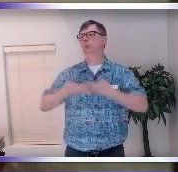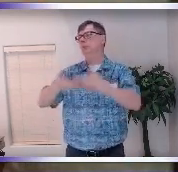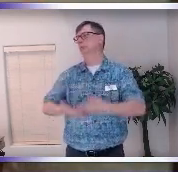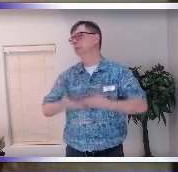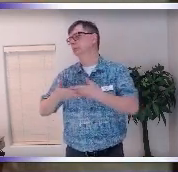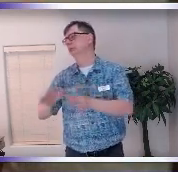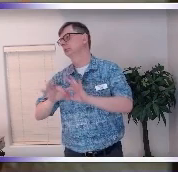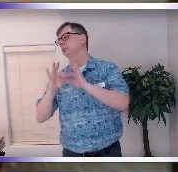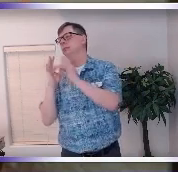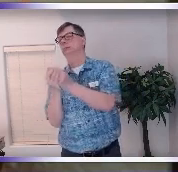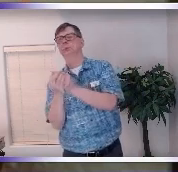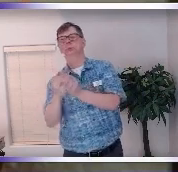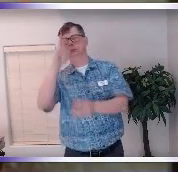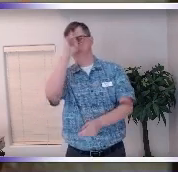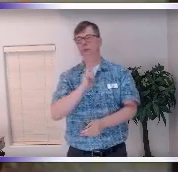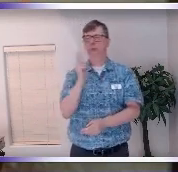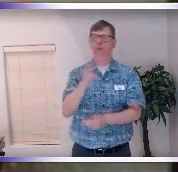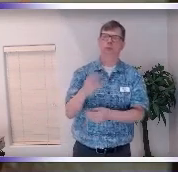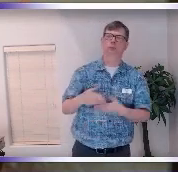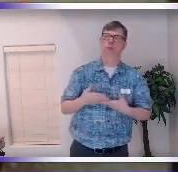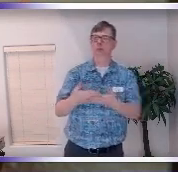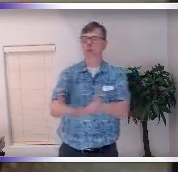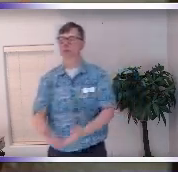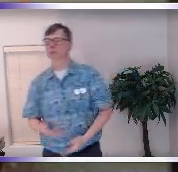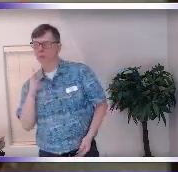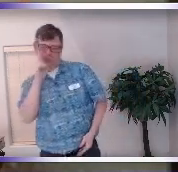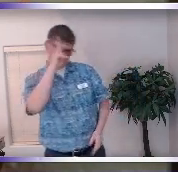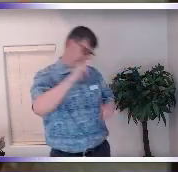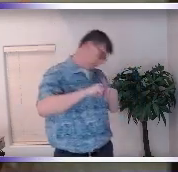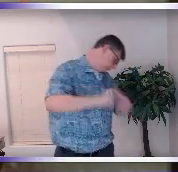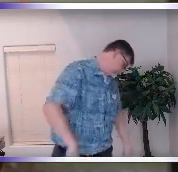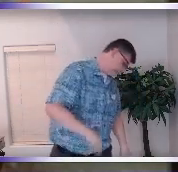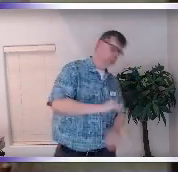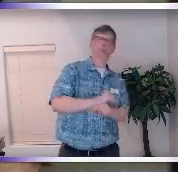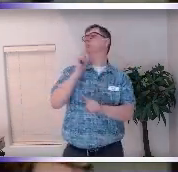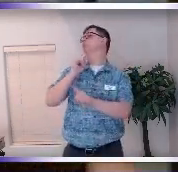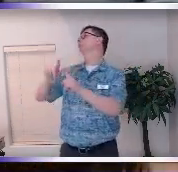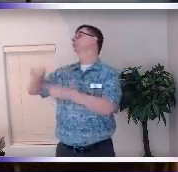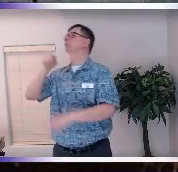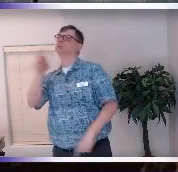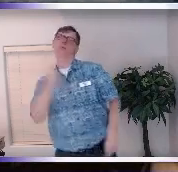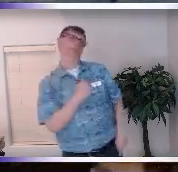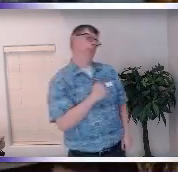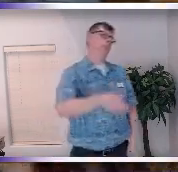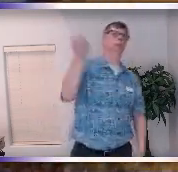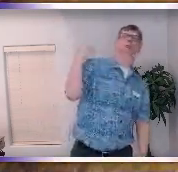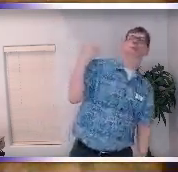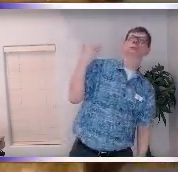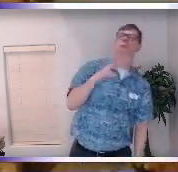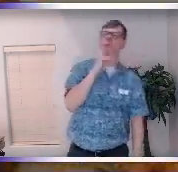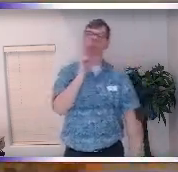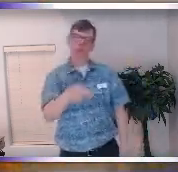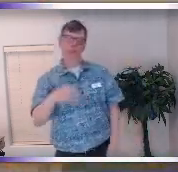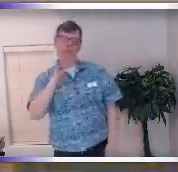mundane and the sacred is is realizing and giving yourself a break it's not your fault stop blaming yourself for your past stop blaming yourself for